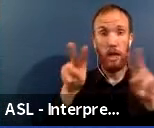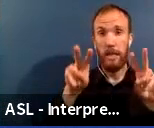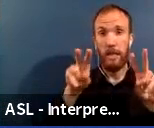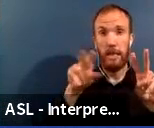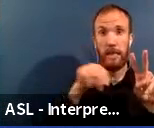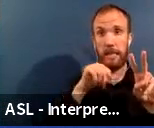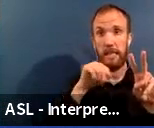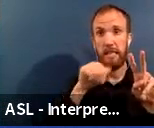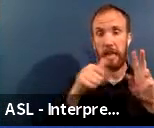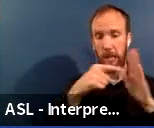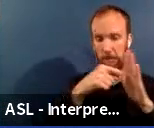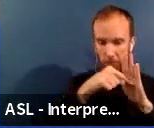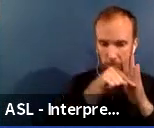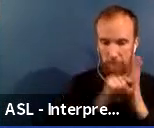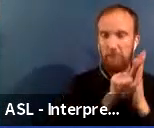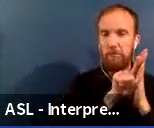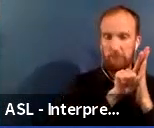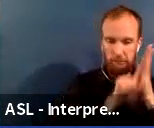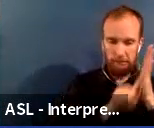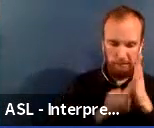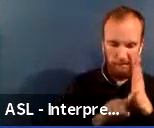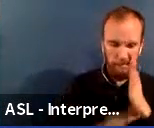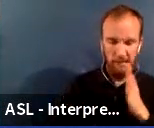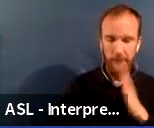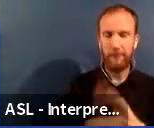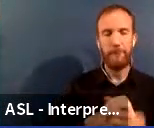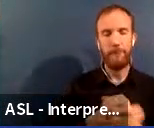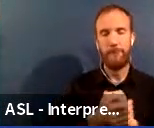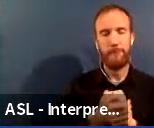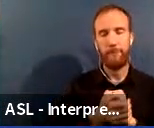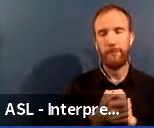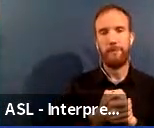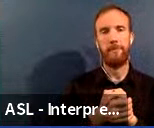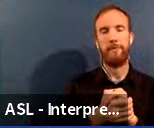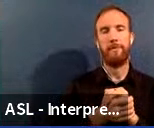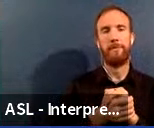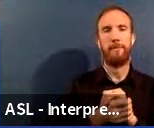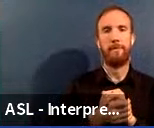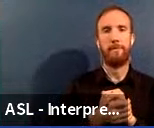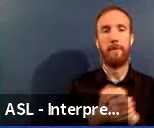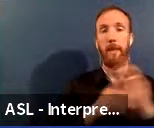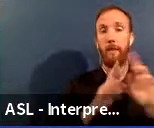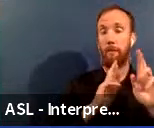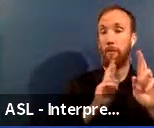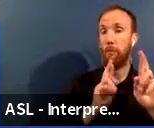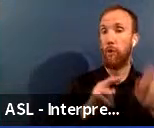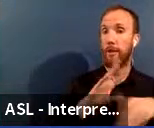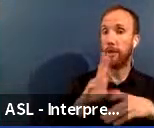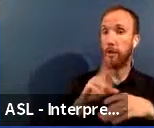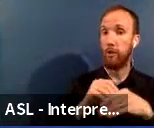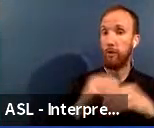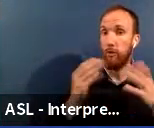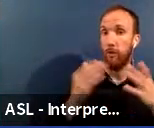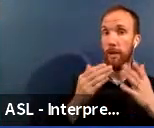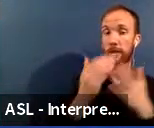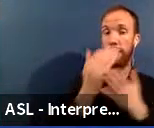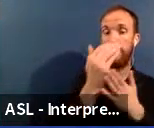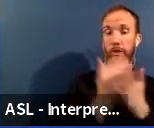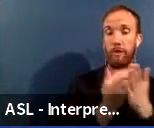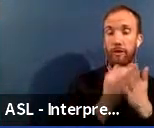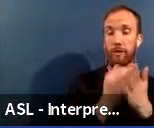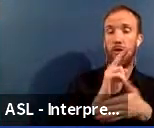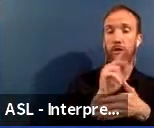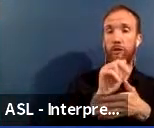assessment. And that the sample reports include a rank and quantity for